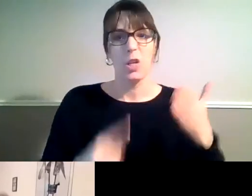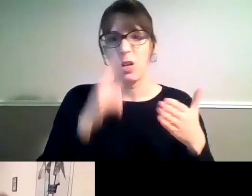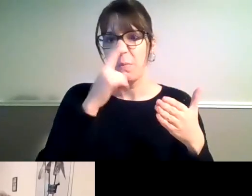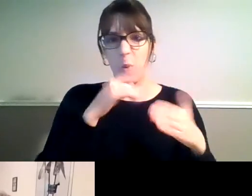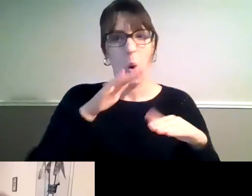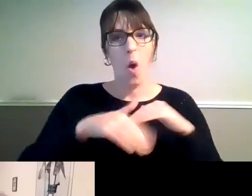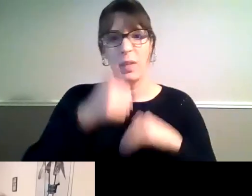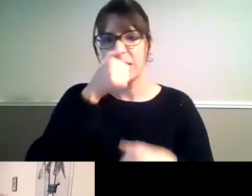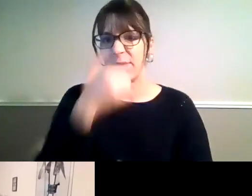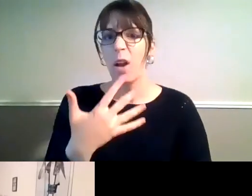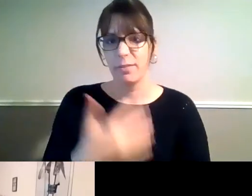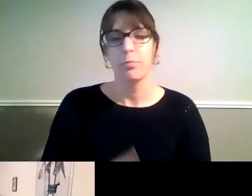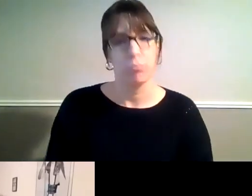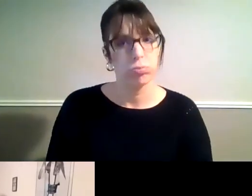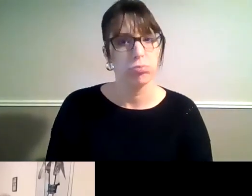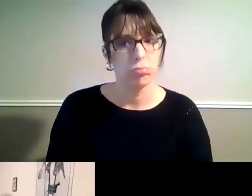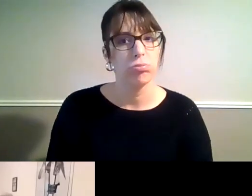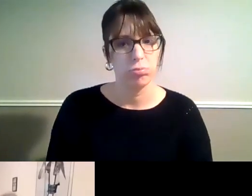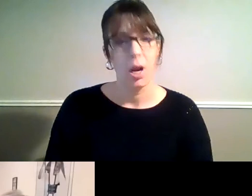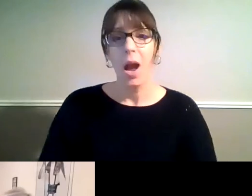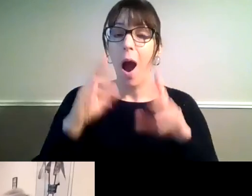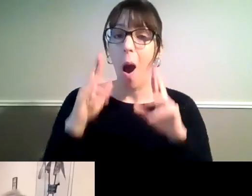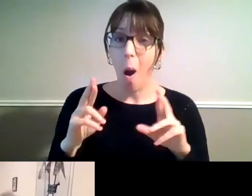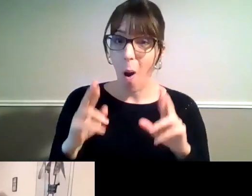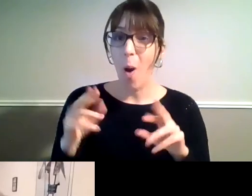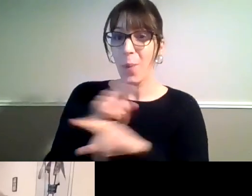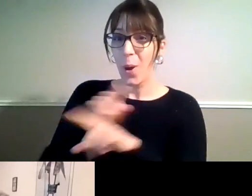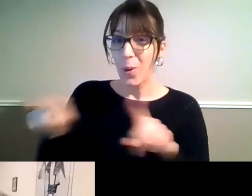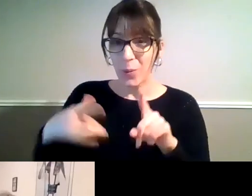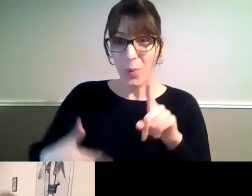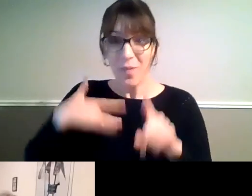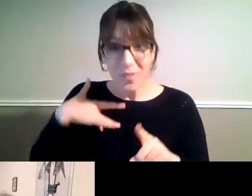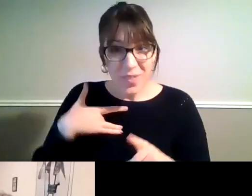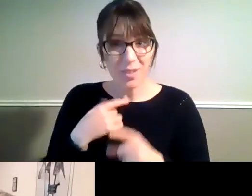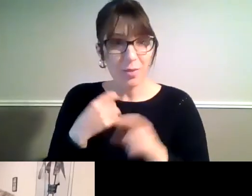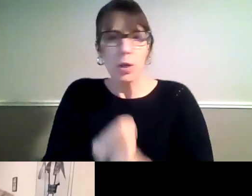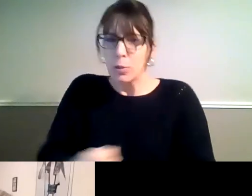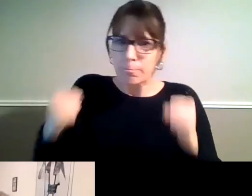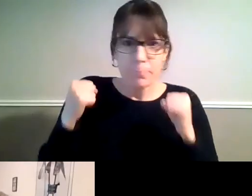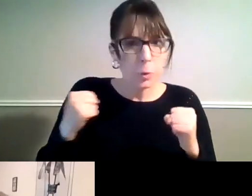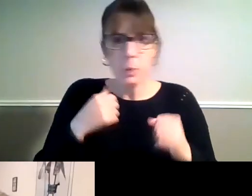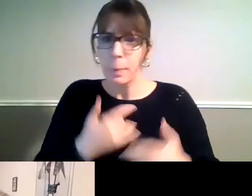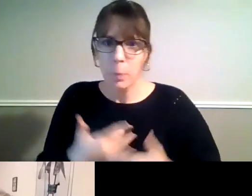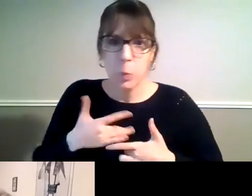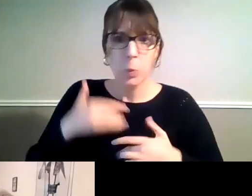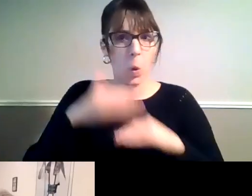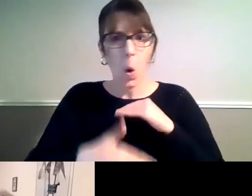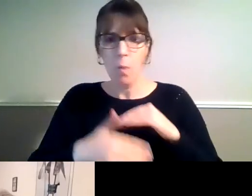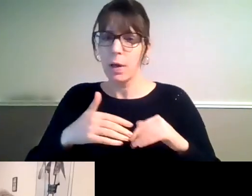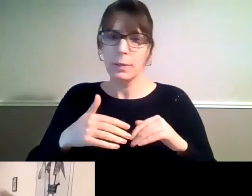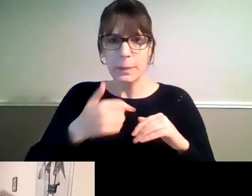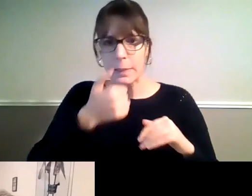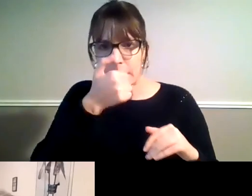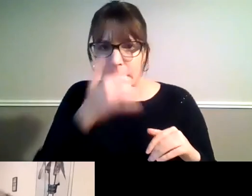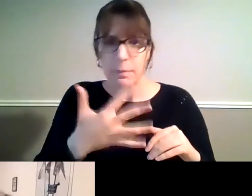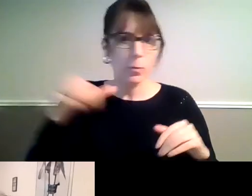that. And so I hope everyone who feels like that supports the campaign as Graeme just said. More of a question and a